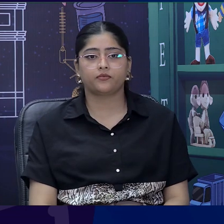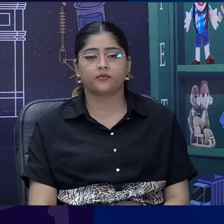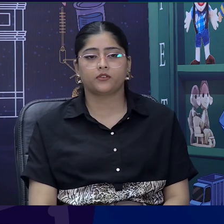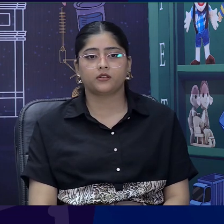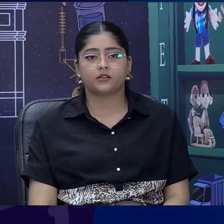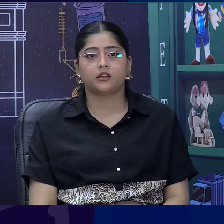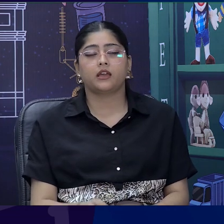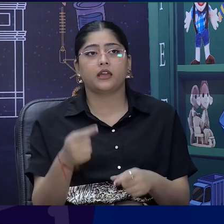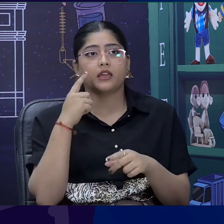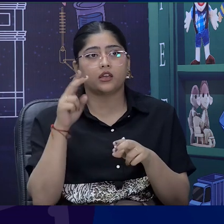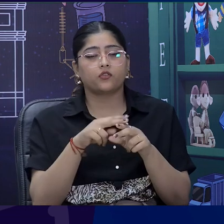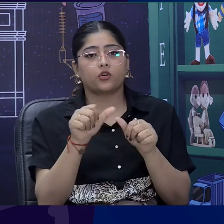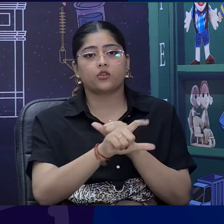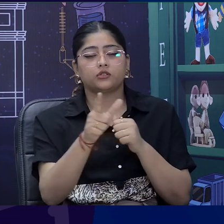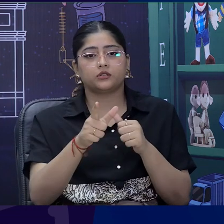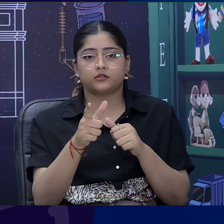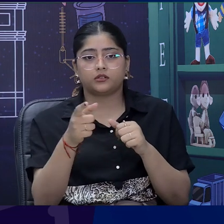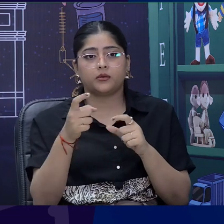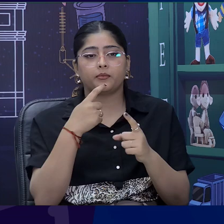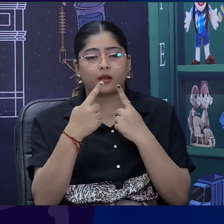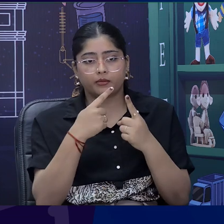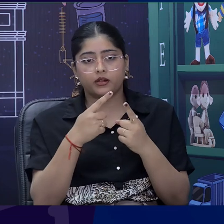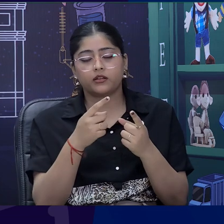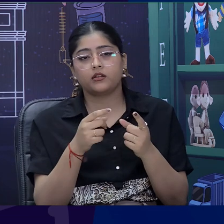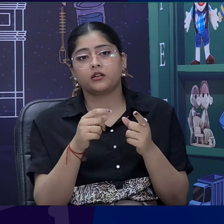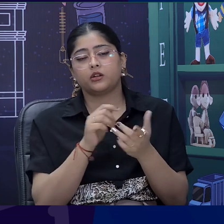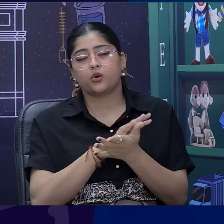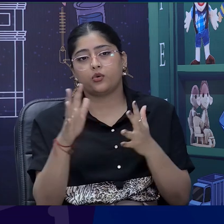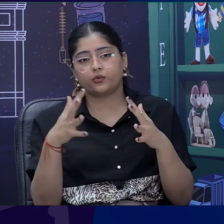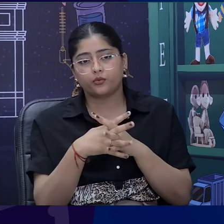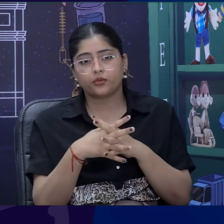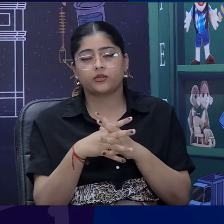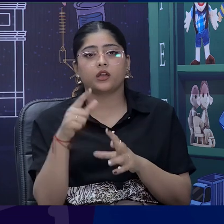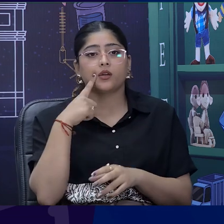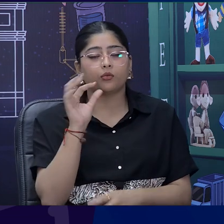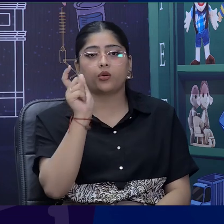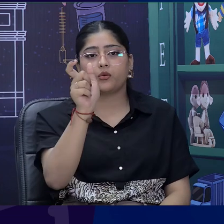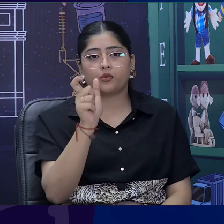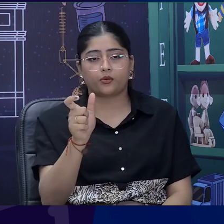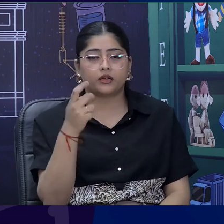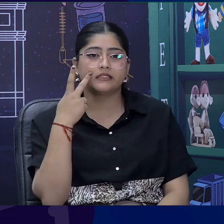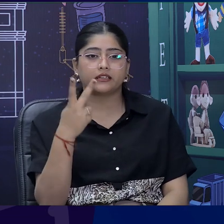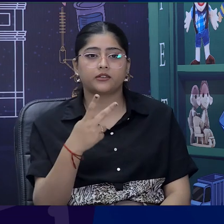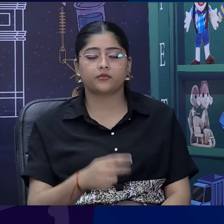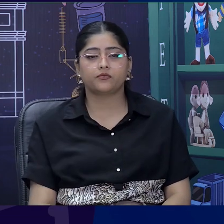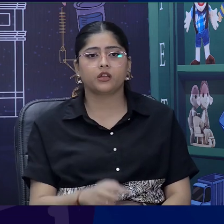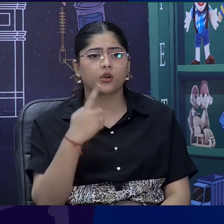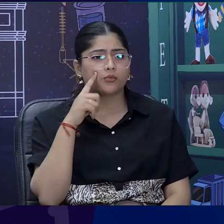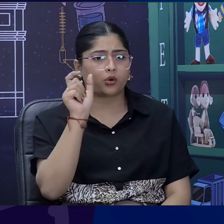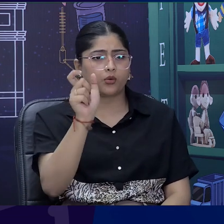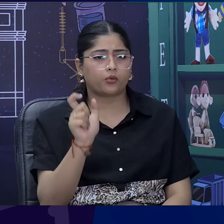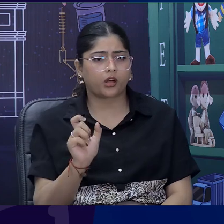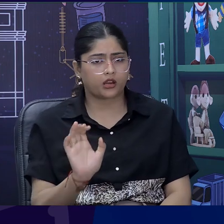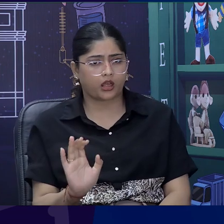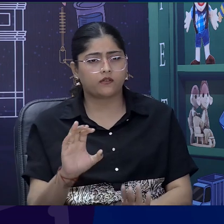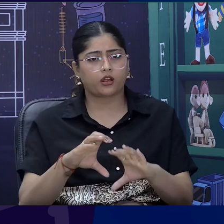talking about homework, dear learners, it is time for us to move towards our keywords section. Ma'am, you must be having keywords for the